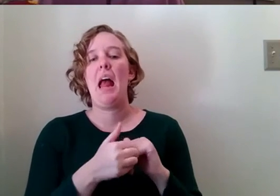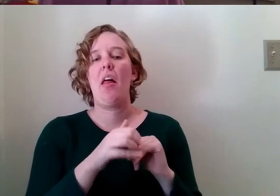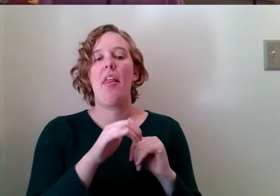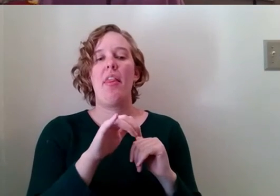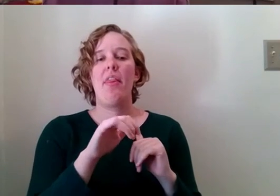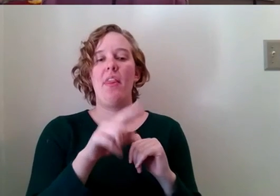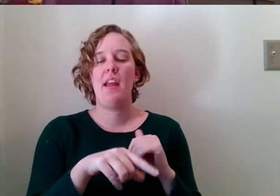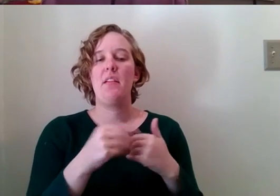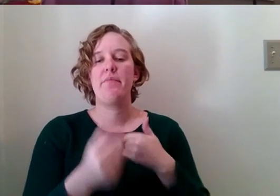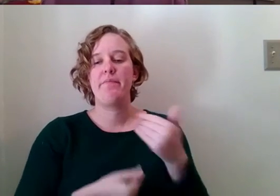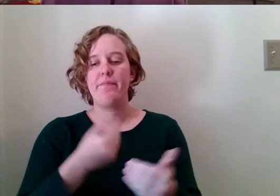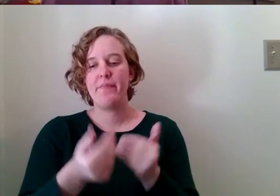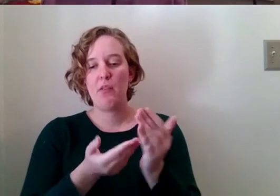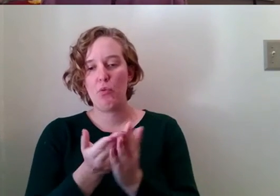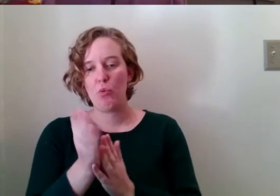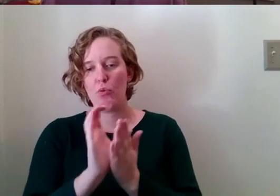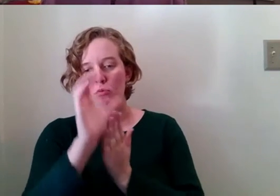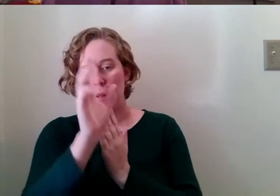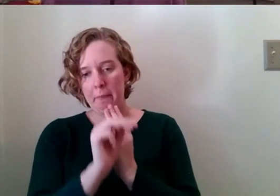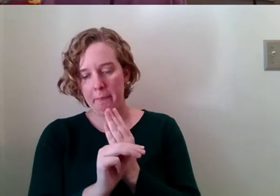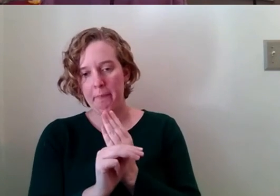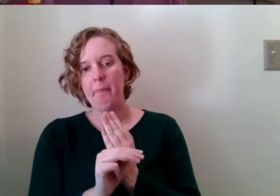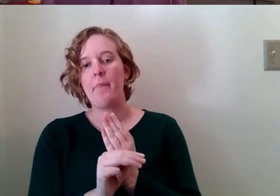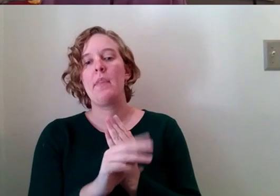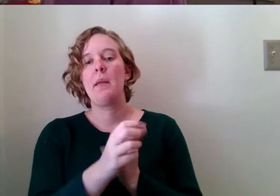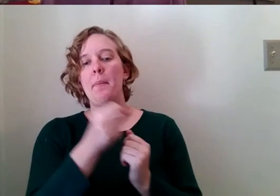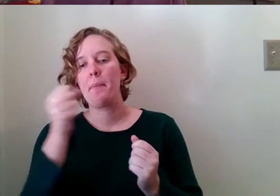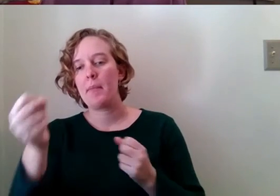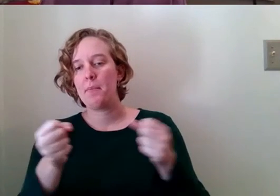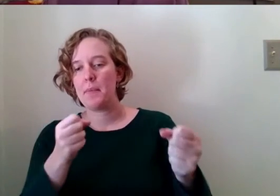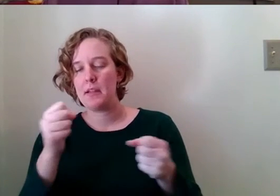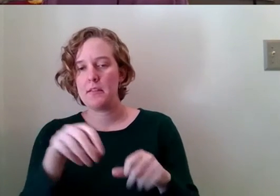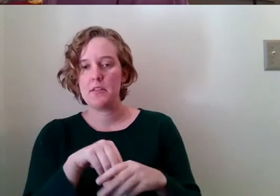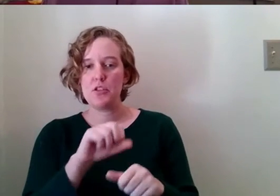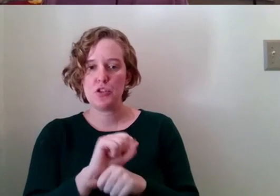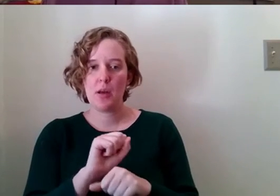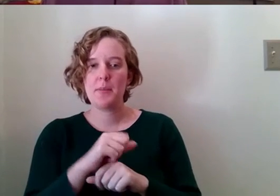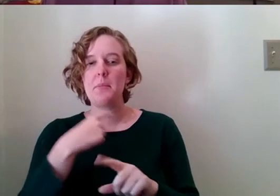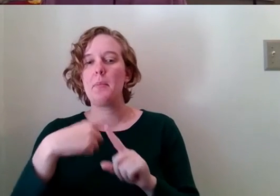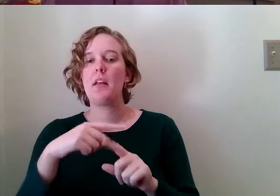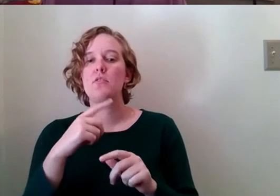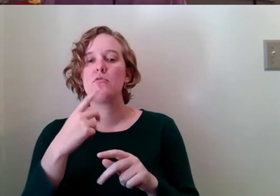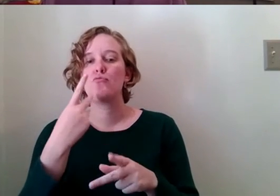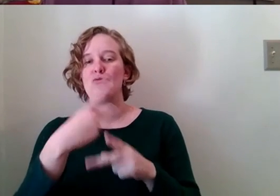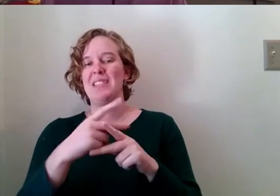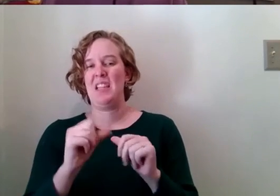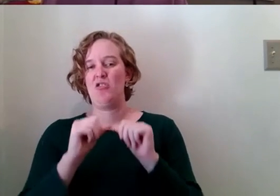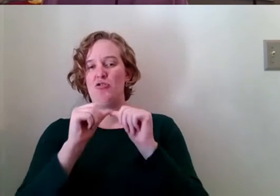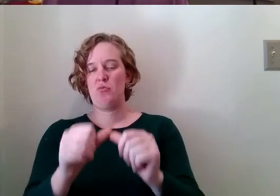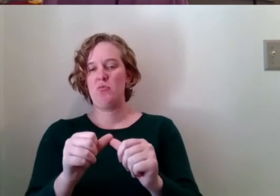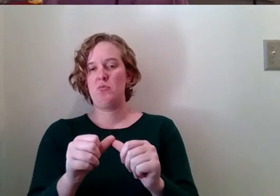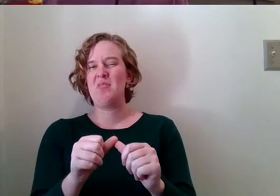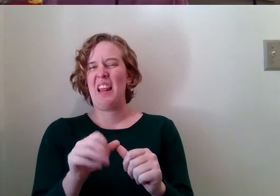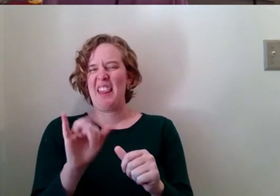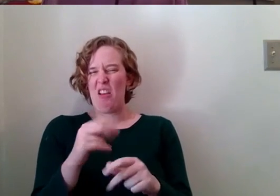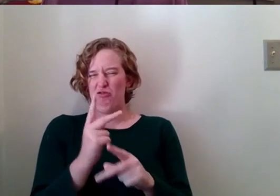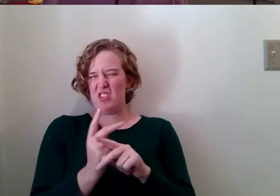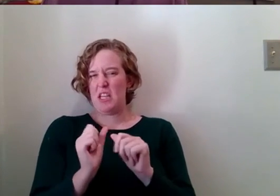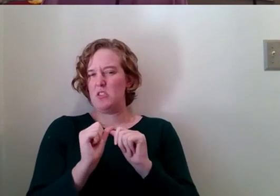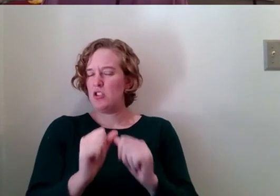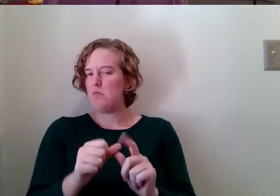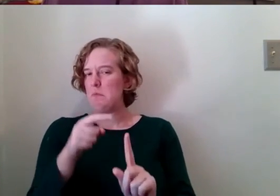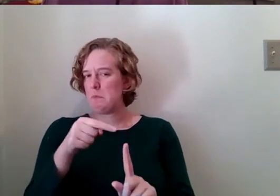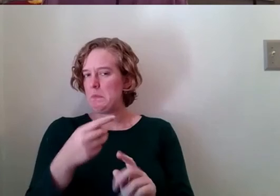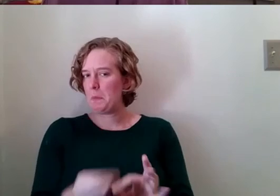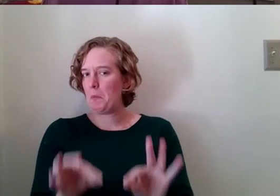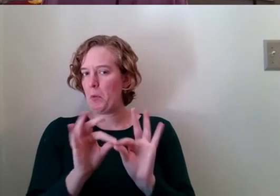through the curriculum and placement into jobs as well as retention so retention is key and retention has